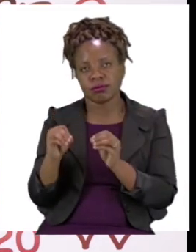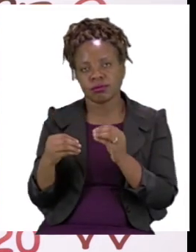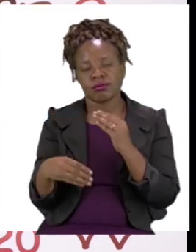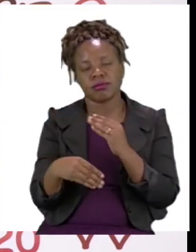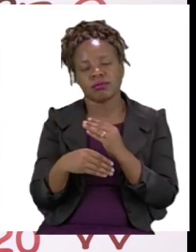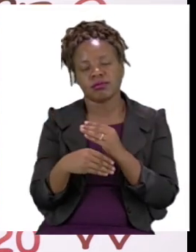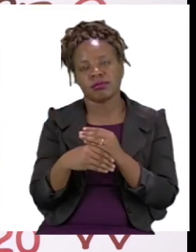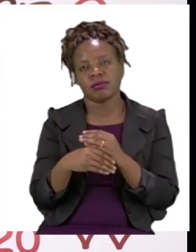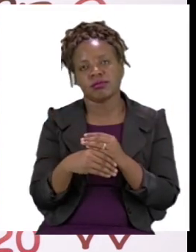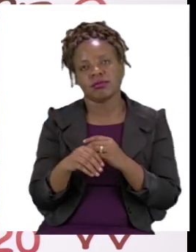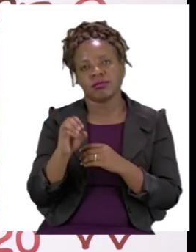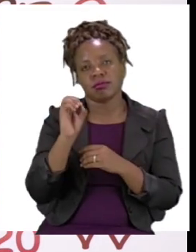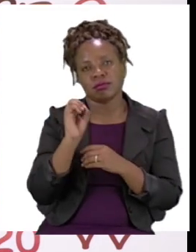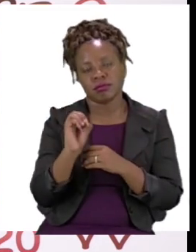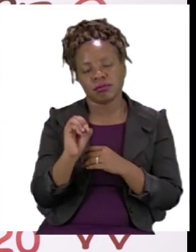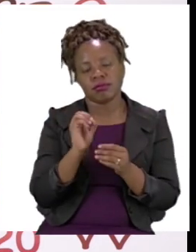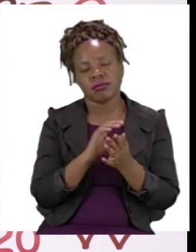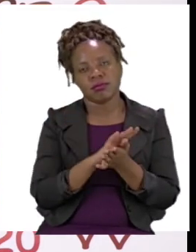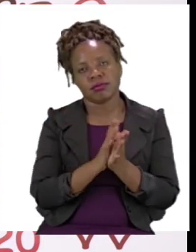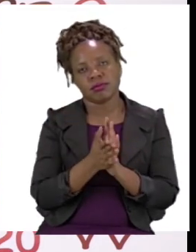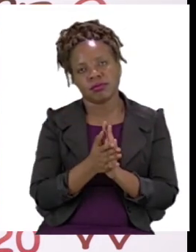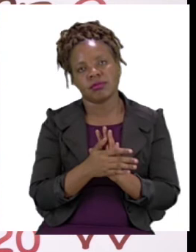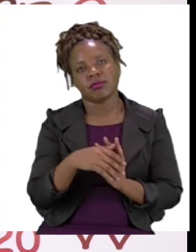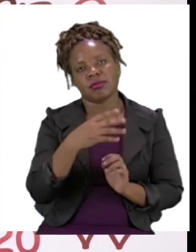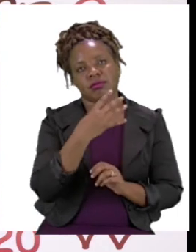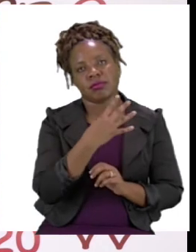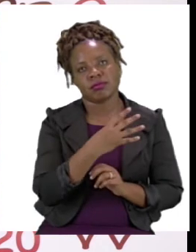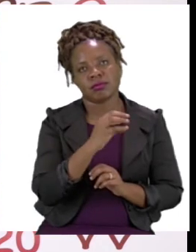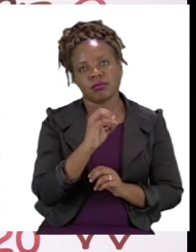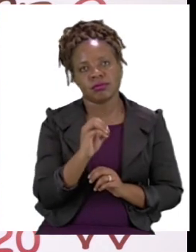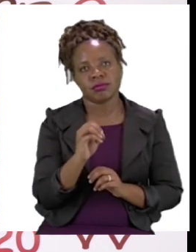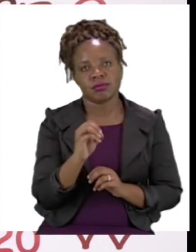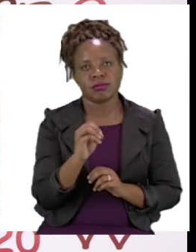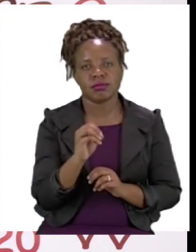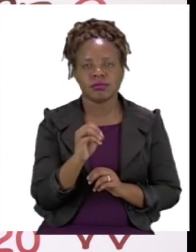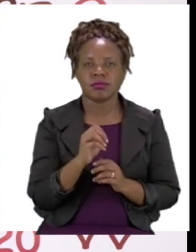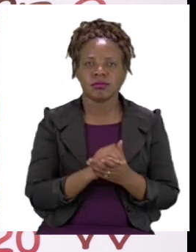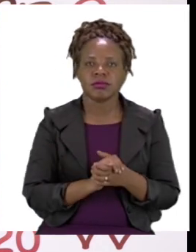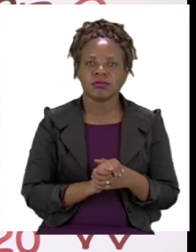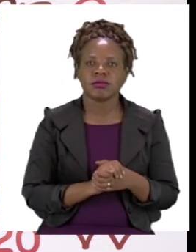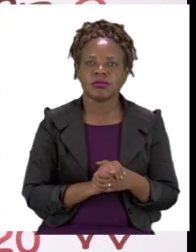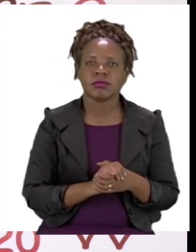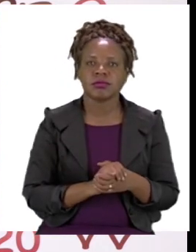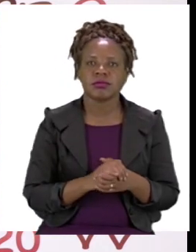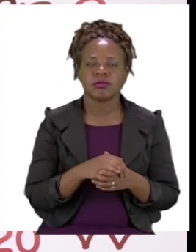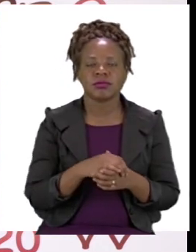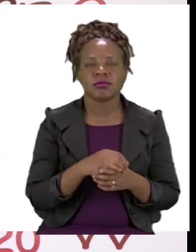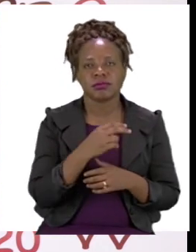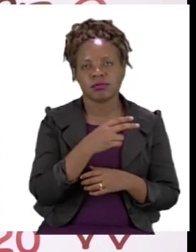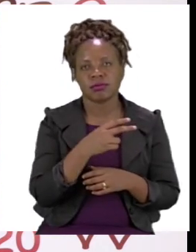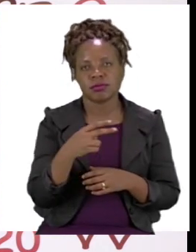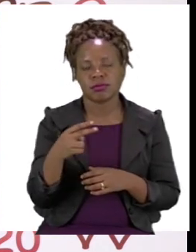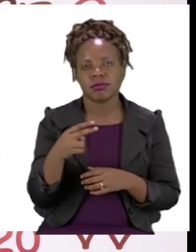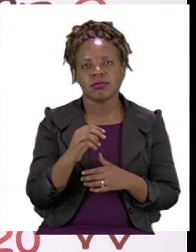4 and we make it a decade number by adding a 0 which is 40. We put our equal